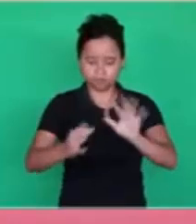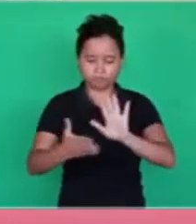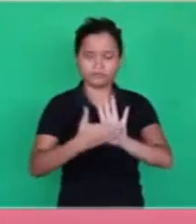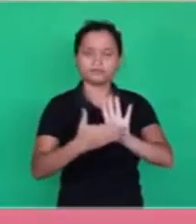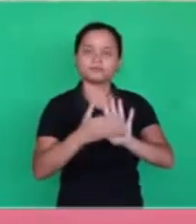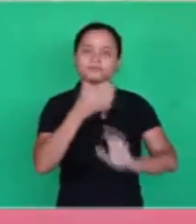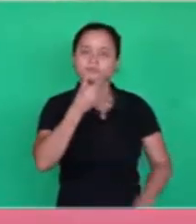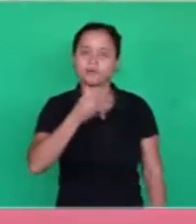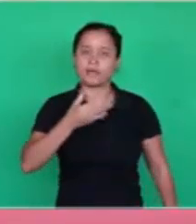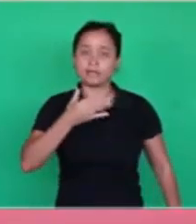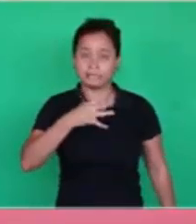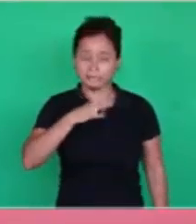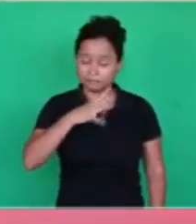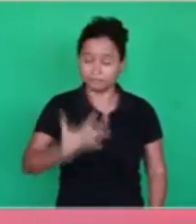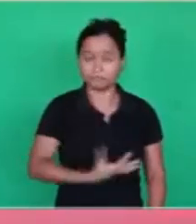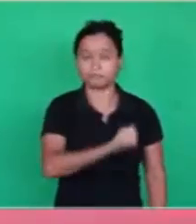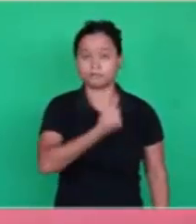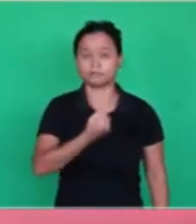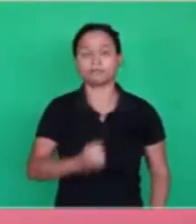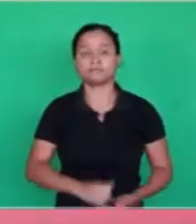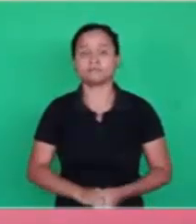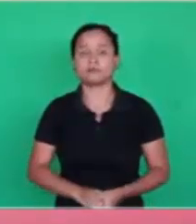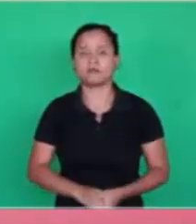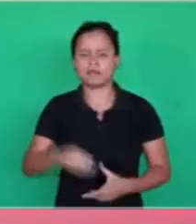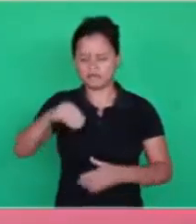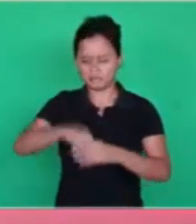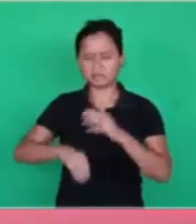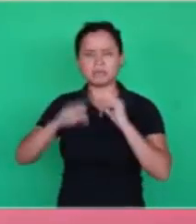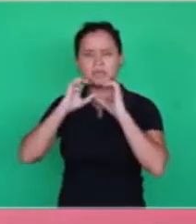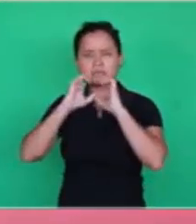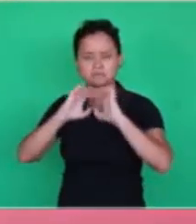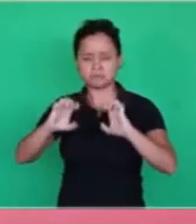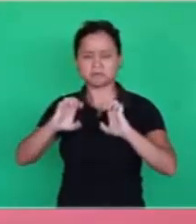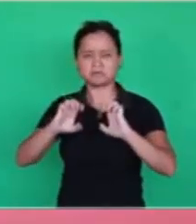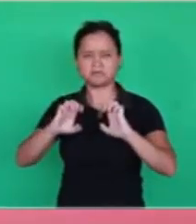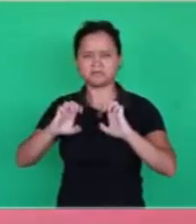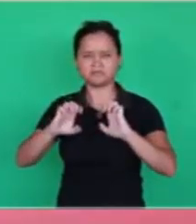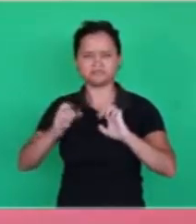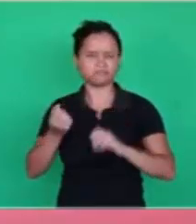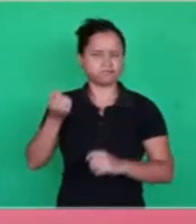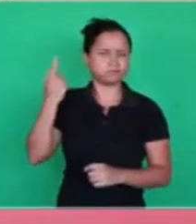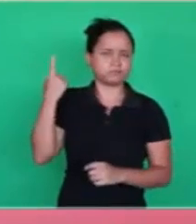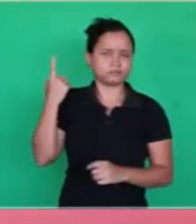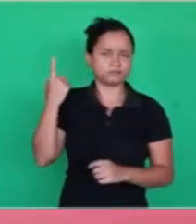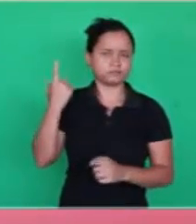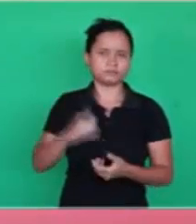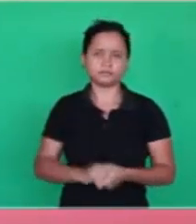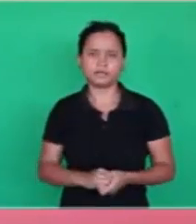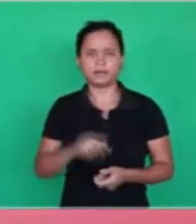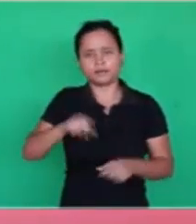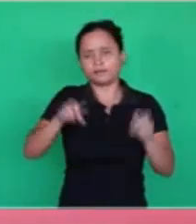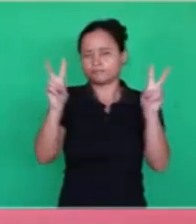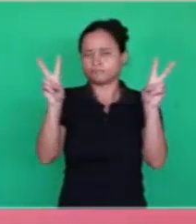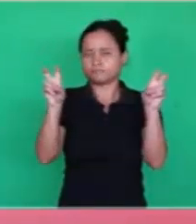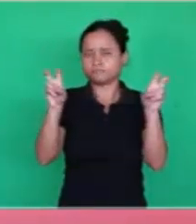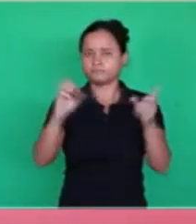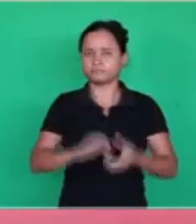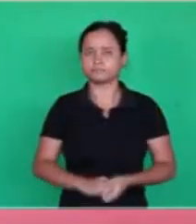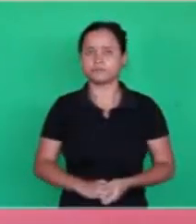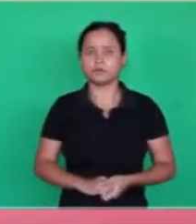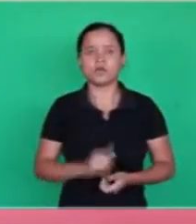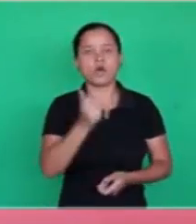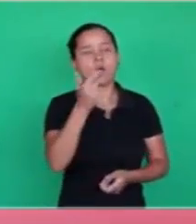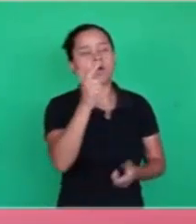the project of salvation within the gospel. This is something that's very strange. It's a topic